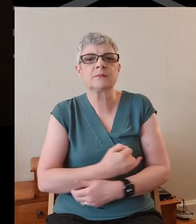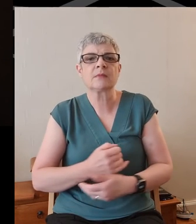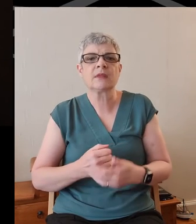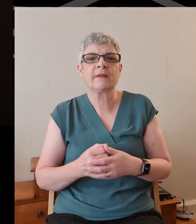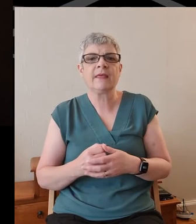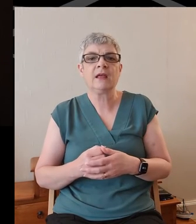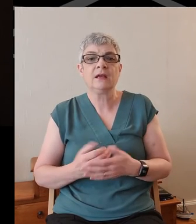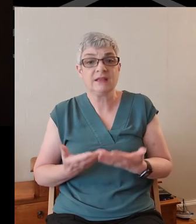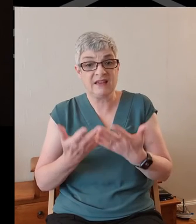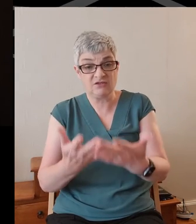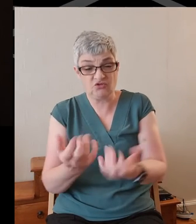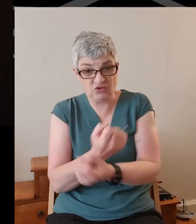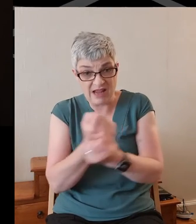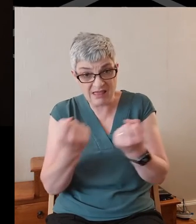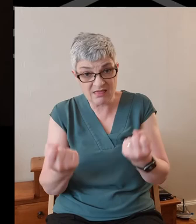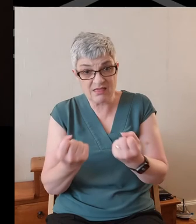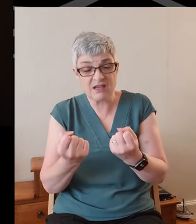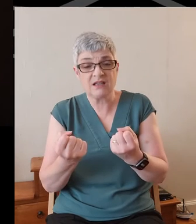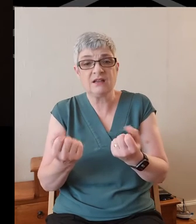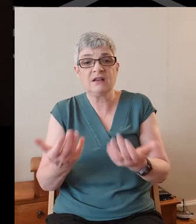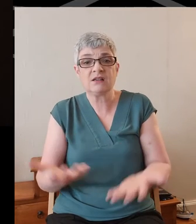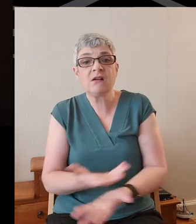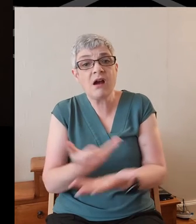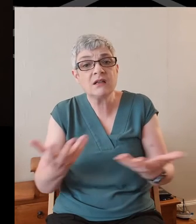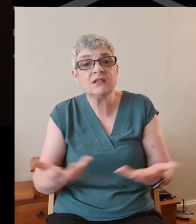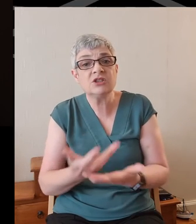Give strength and courage day by day.